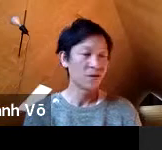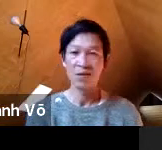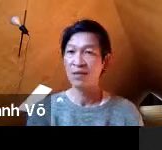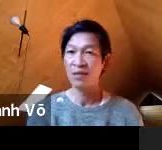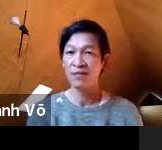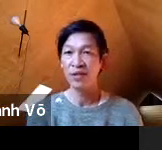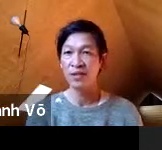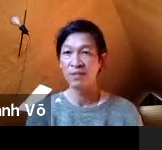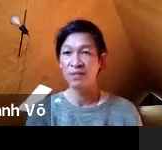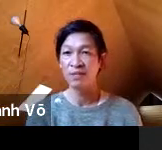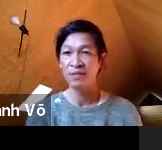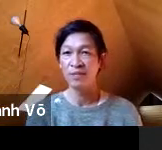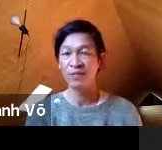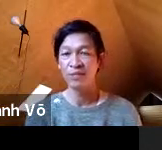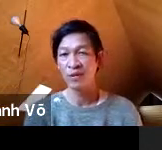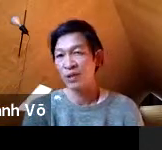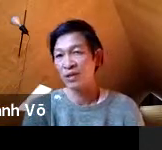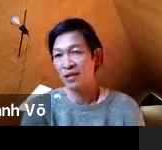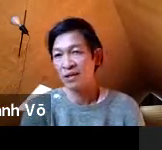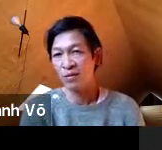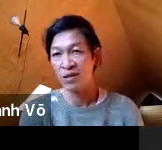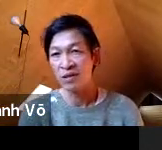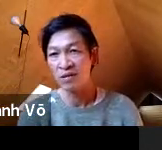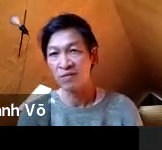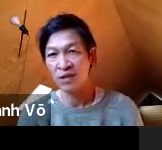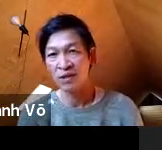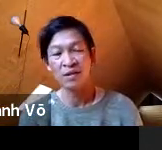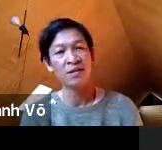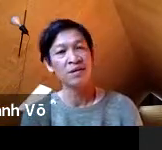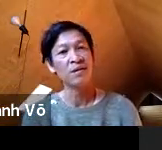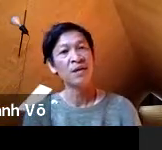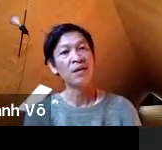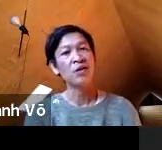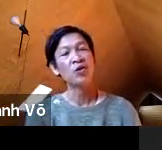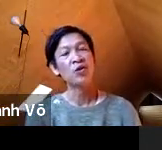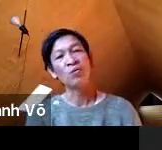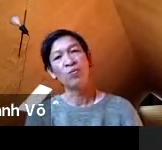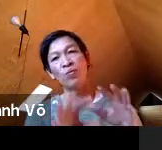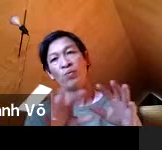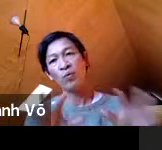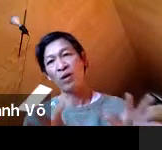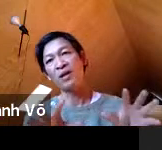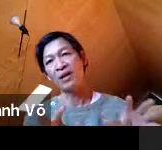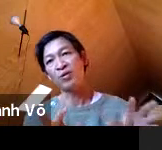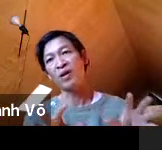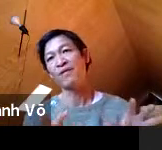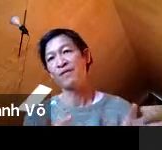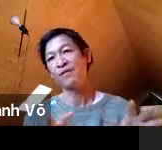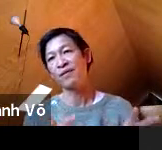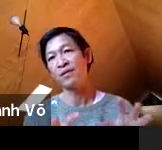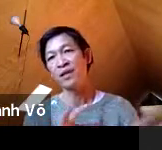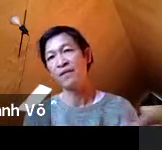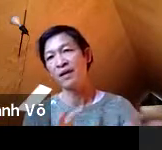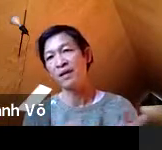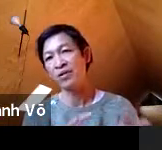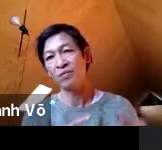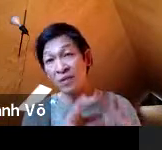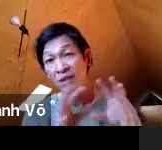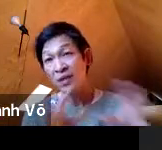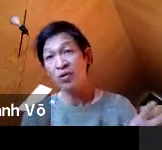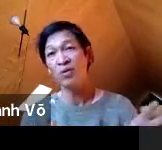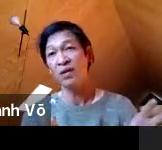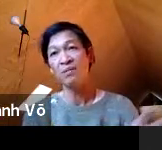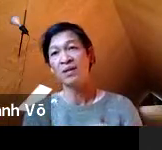interested in freedom, which I never was really. So I want to like to have different,